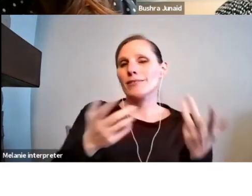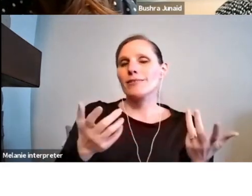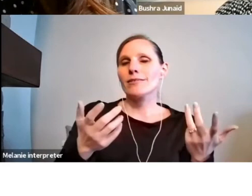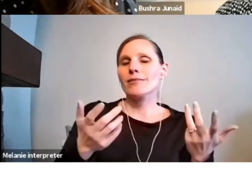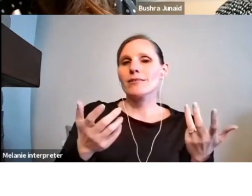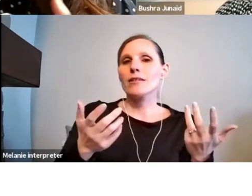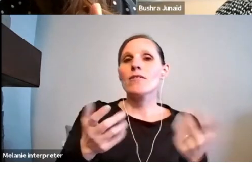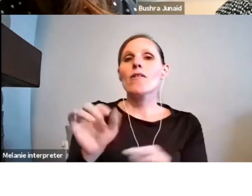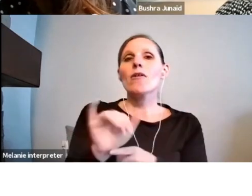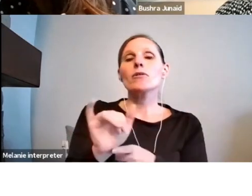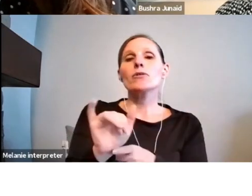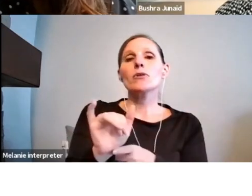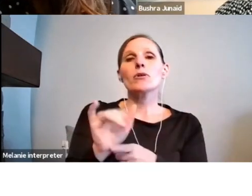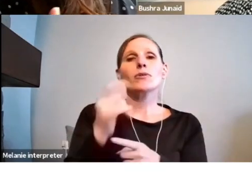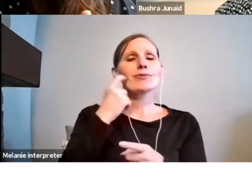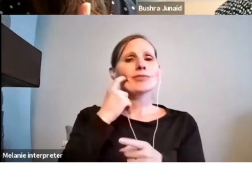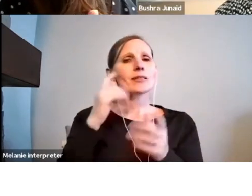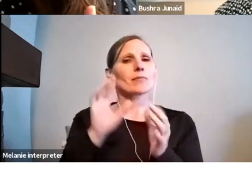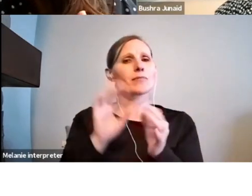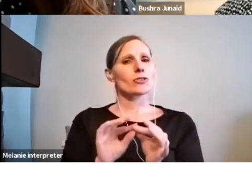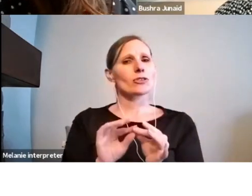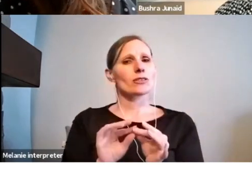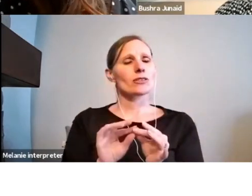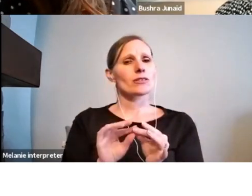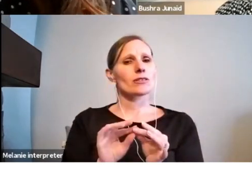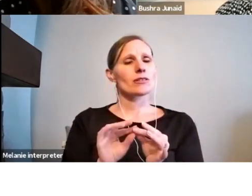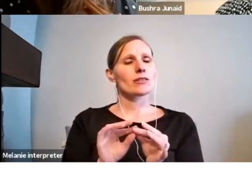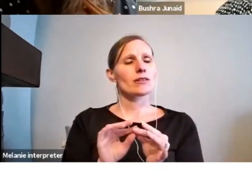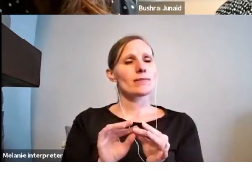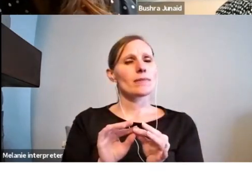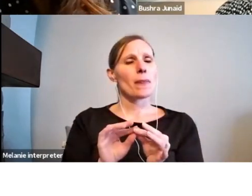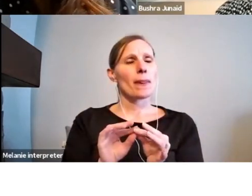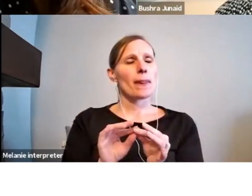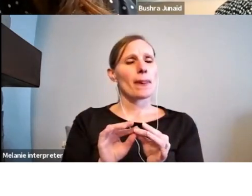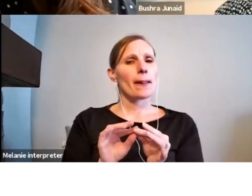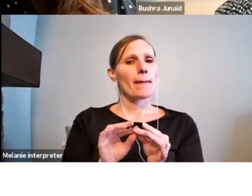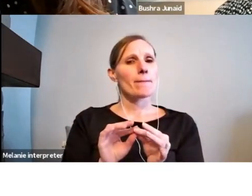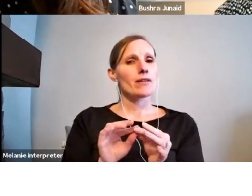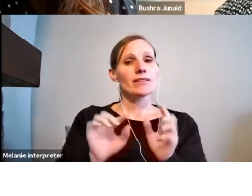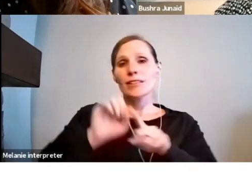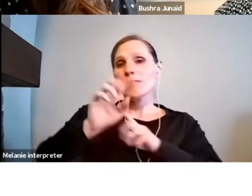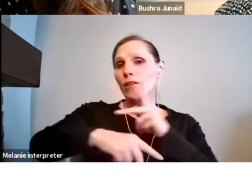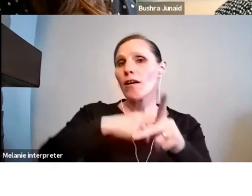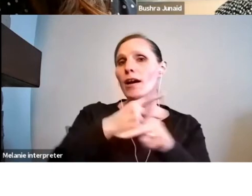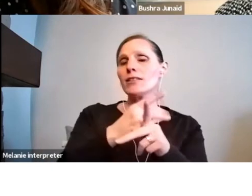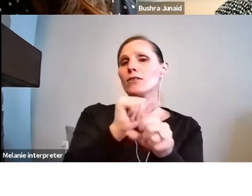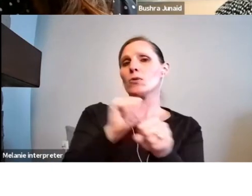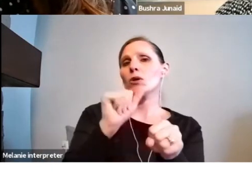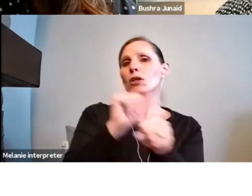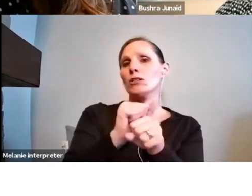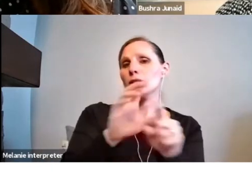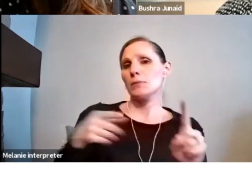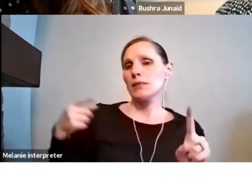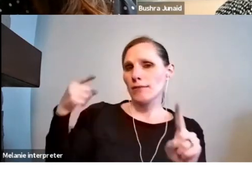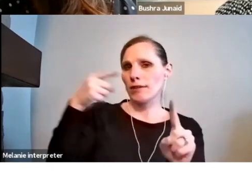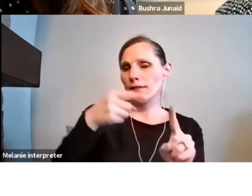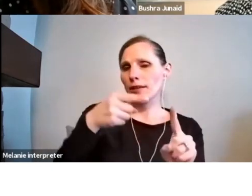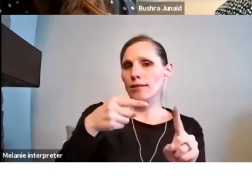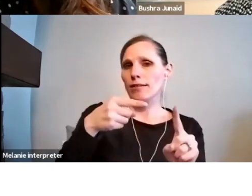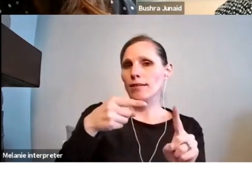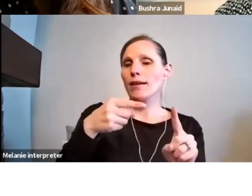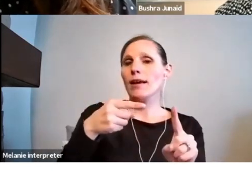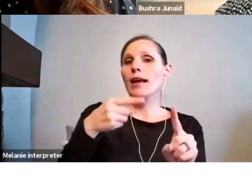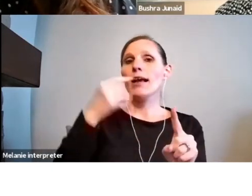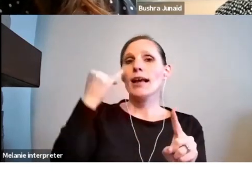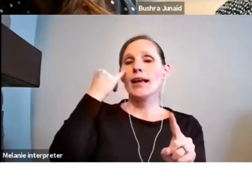You also mentioned in the question in terms of different types of work and applying